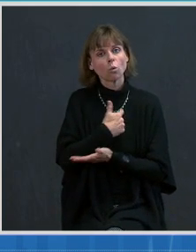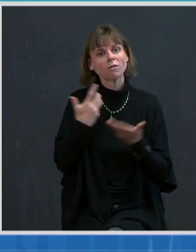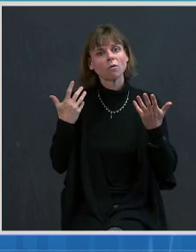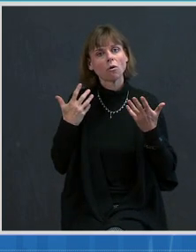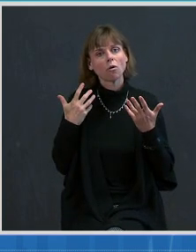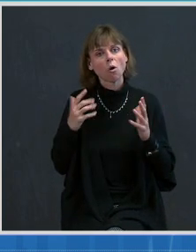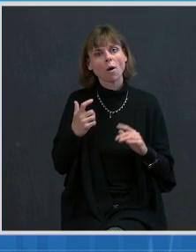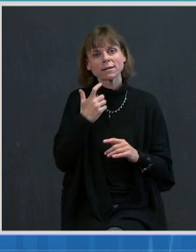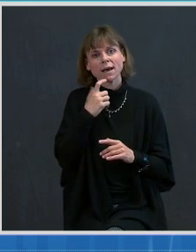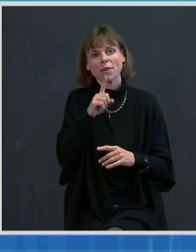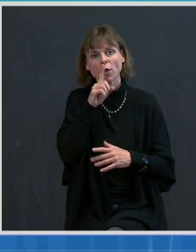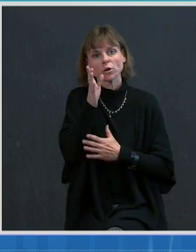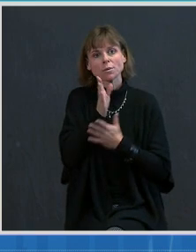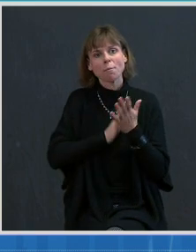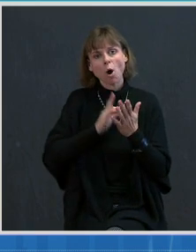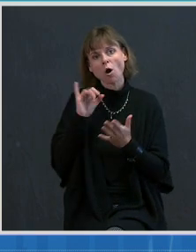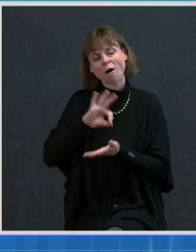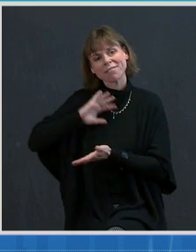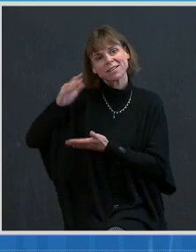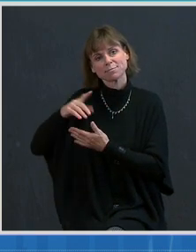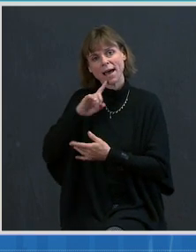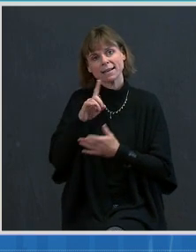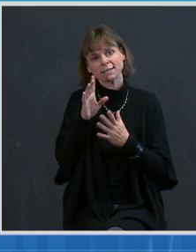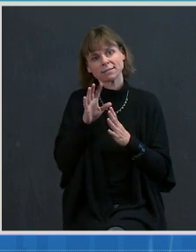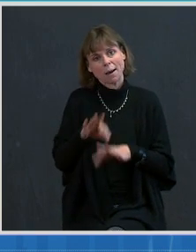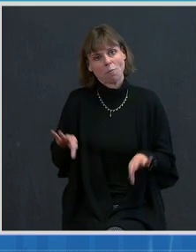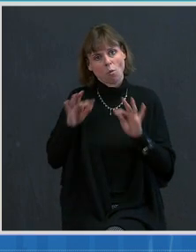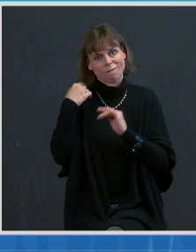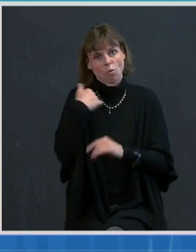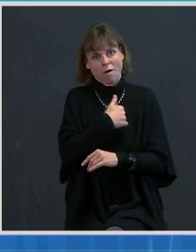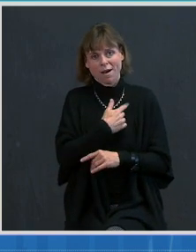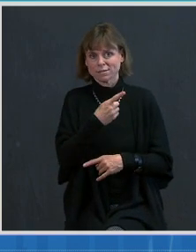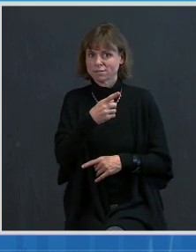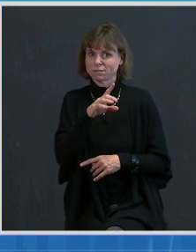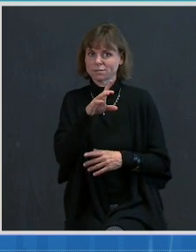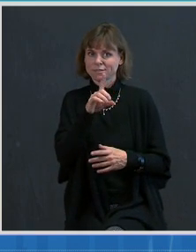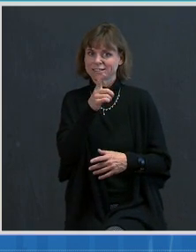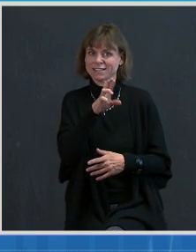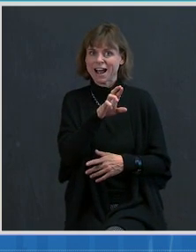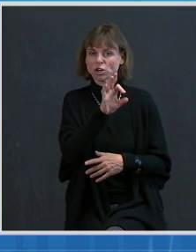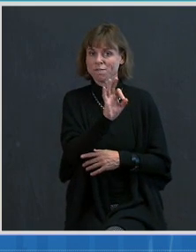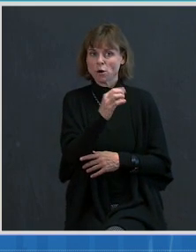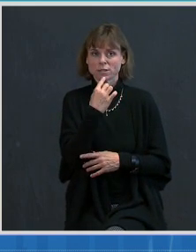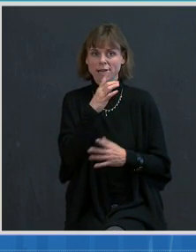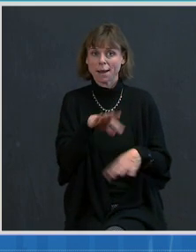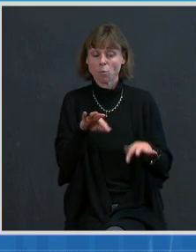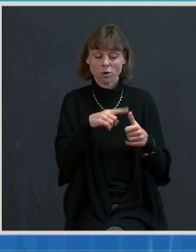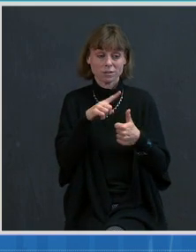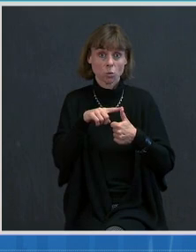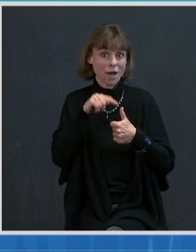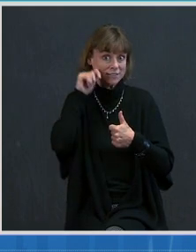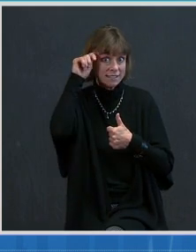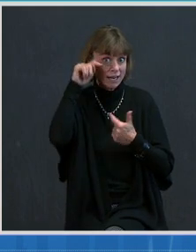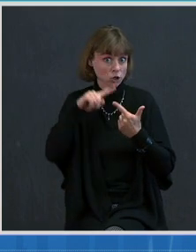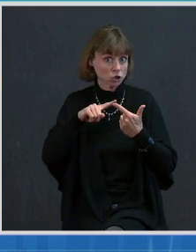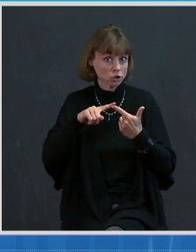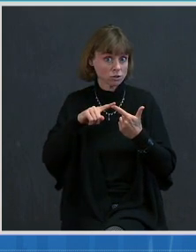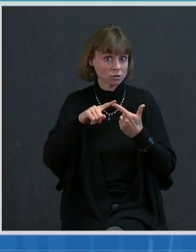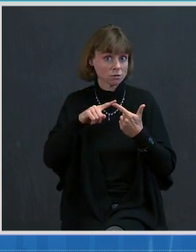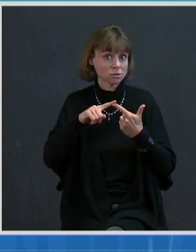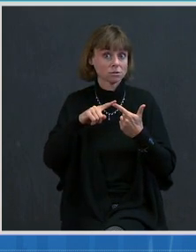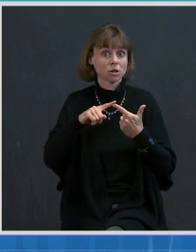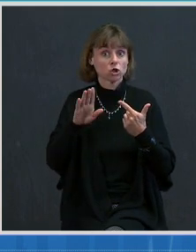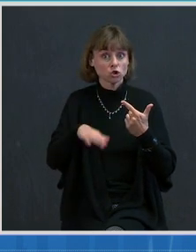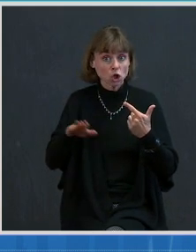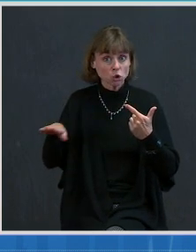pieces of our supply that are important to us. And Dr. Fauci has mentioned this several times. Teenagers, adolescents, children, potential